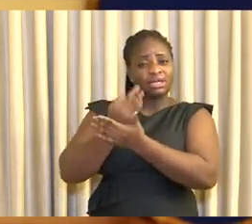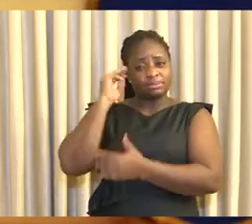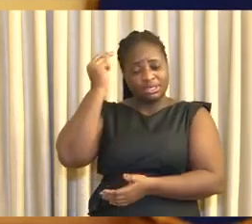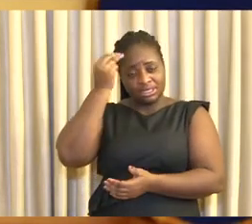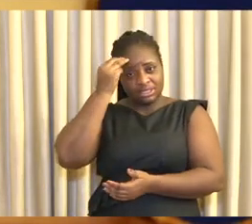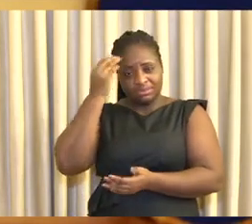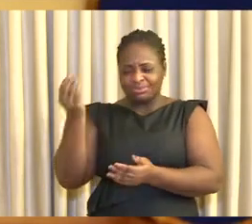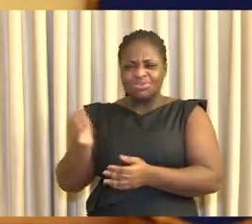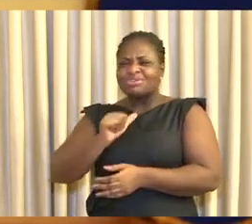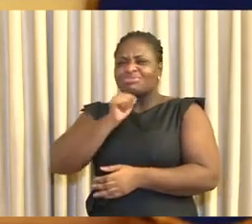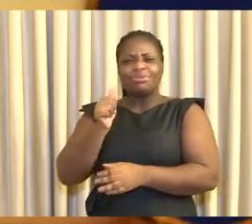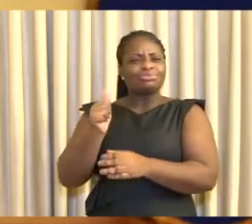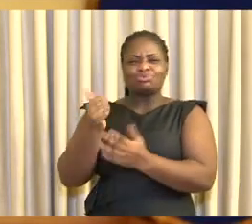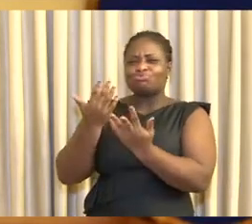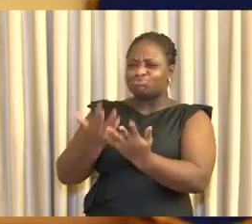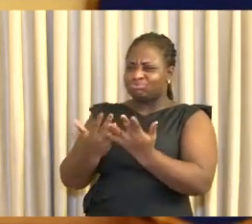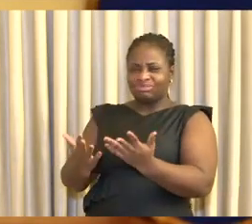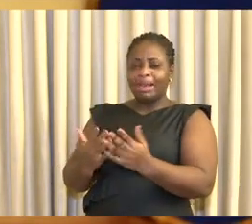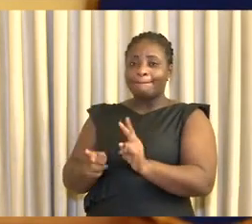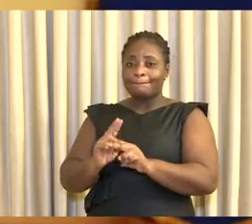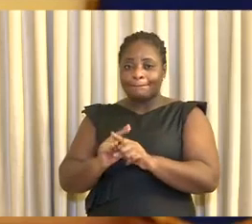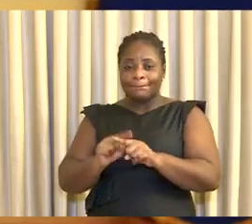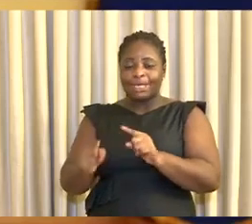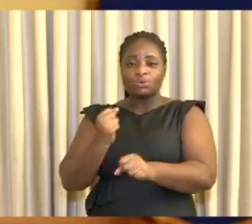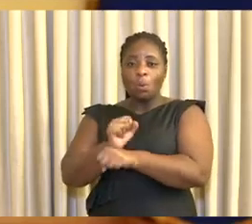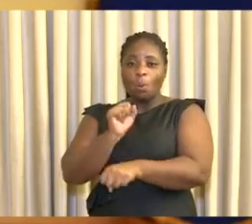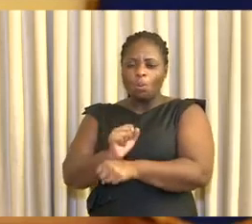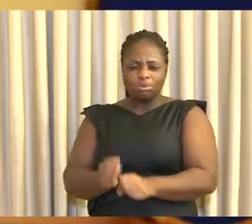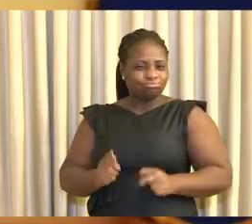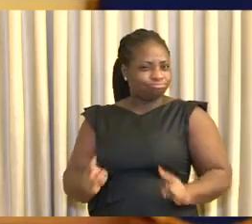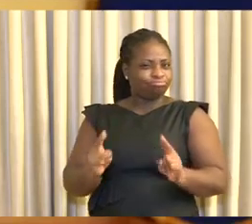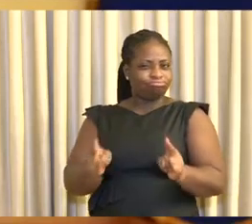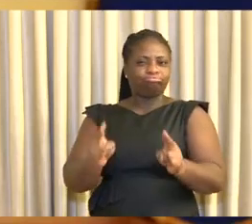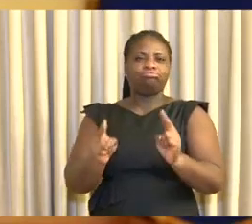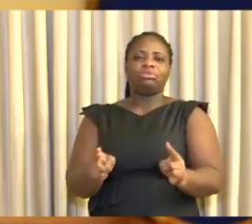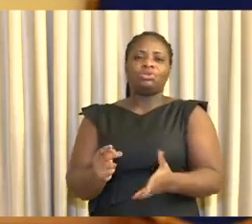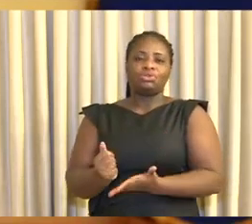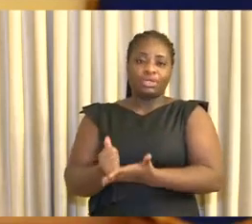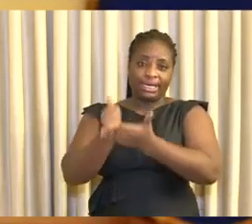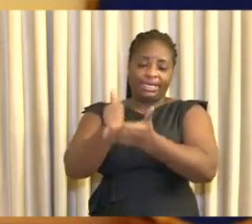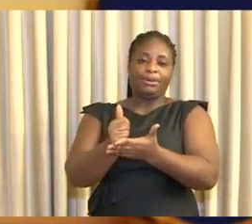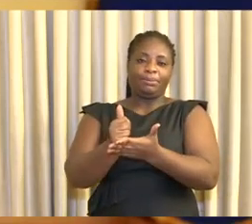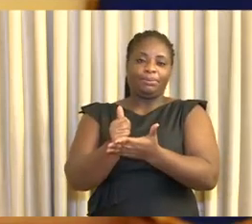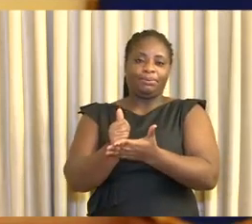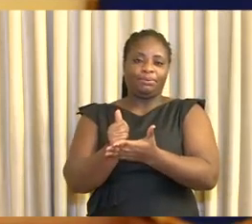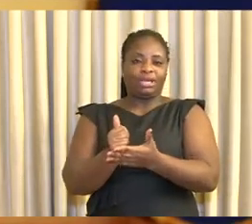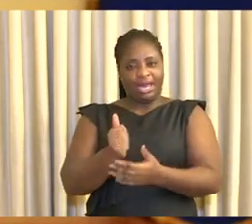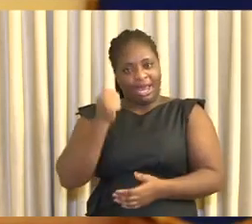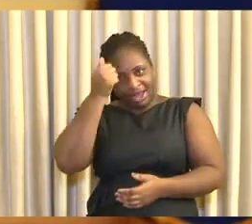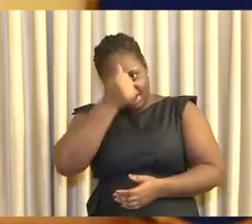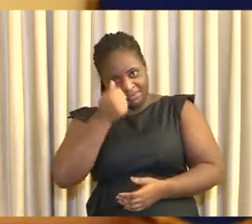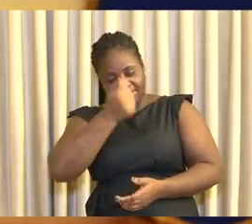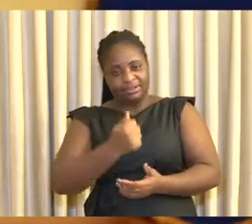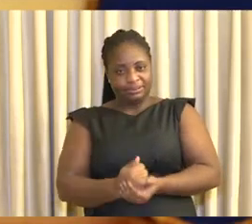Africa. Our success in defeating the virus is largely within our